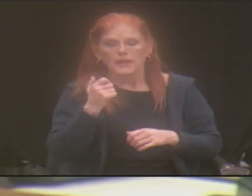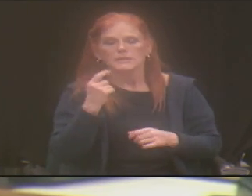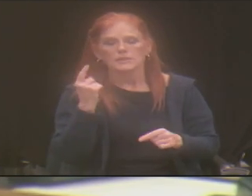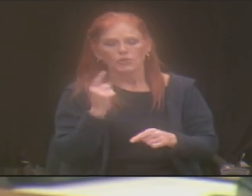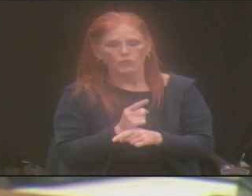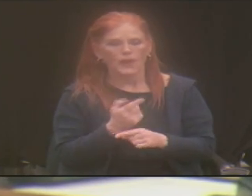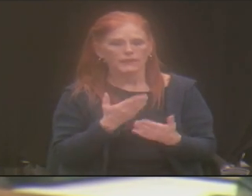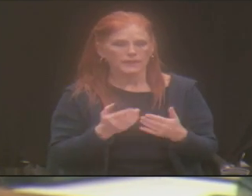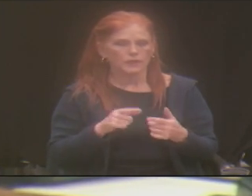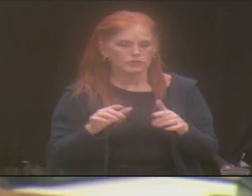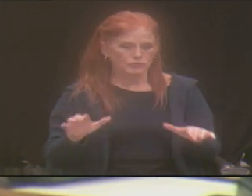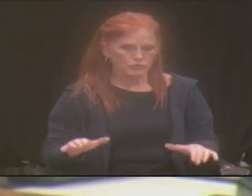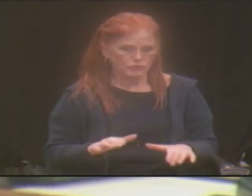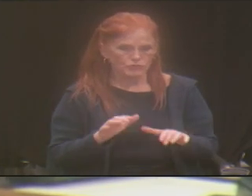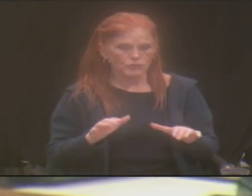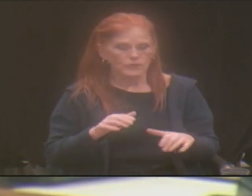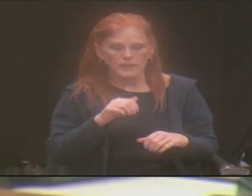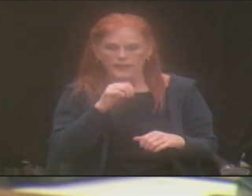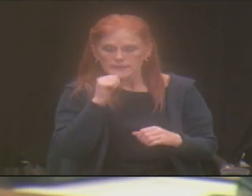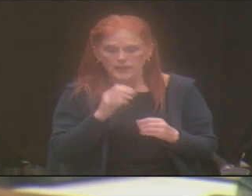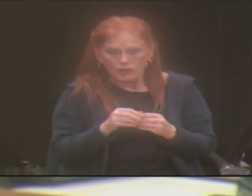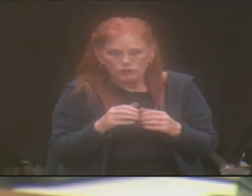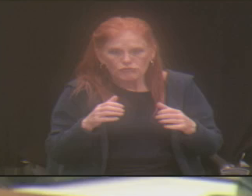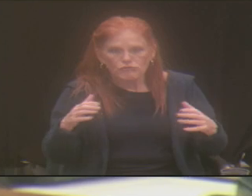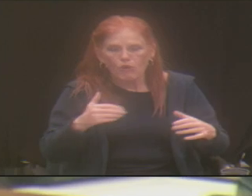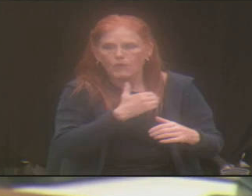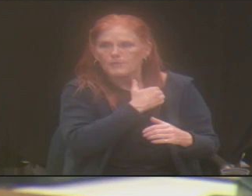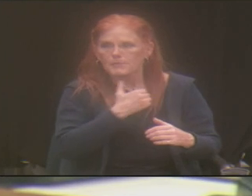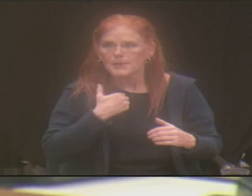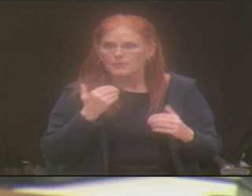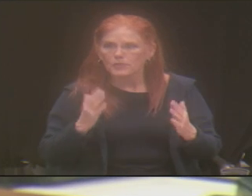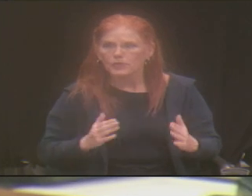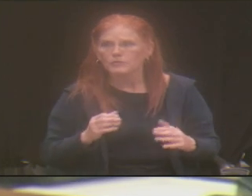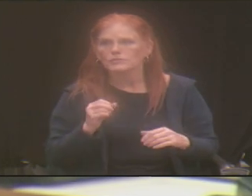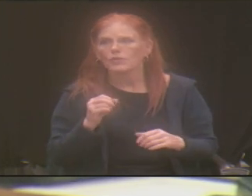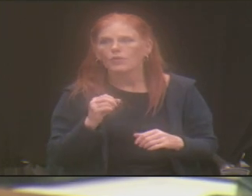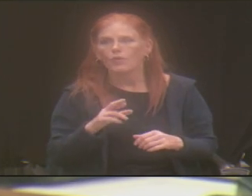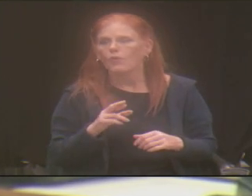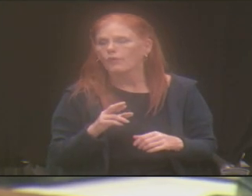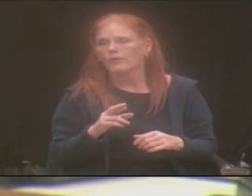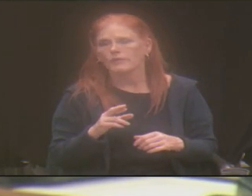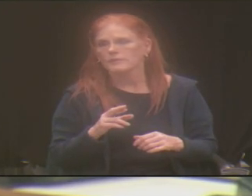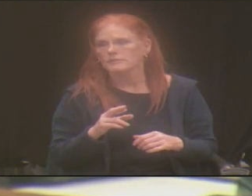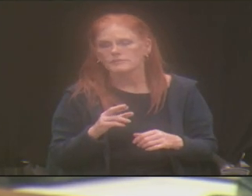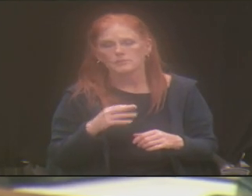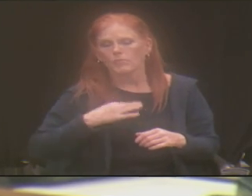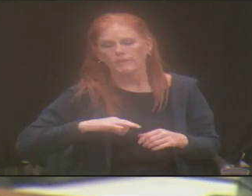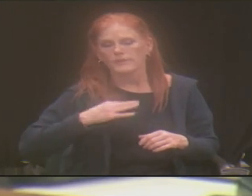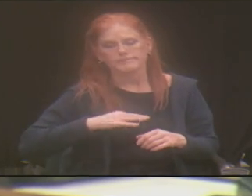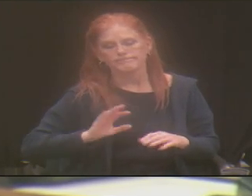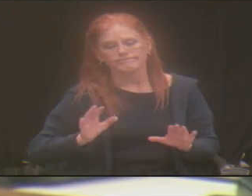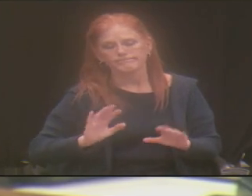right thing to do. It is not to grow our membership or our general profit.